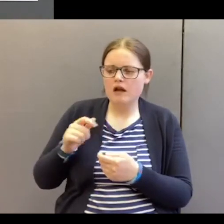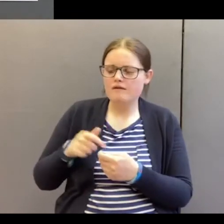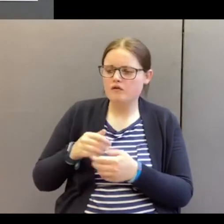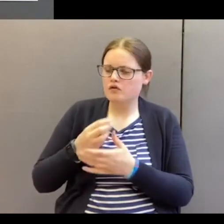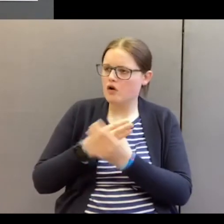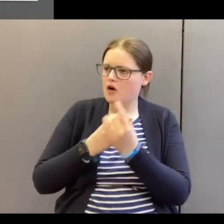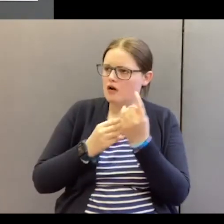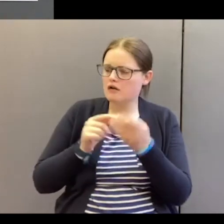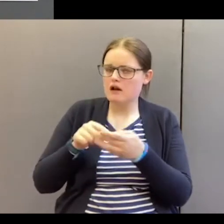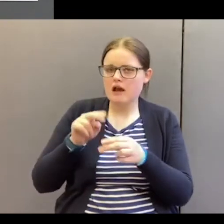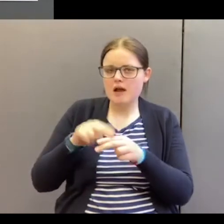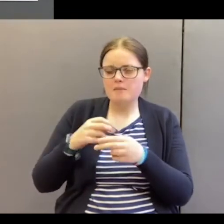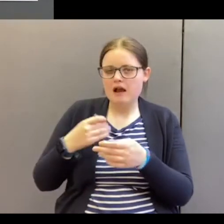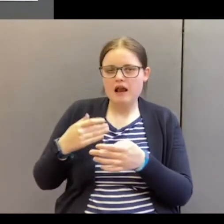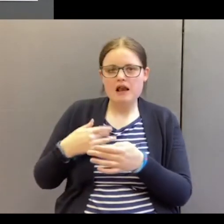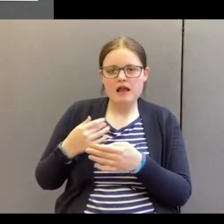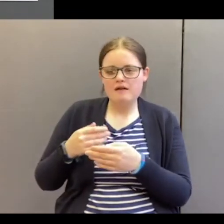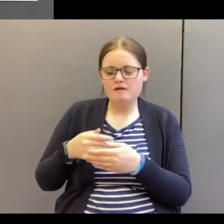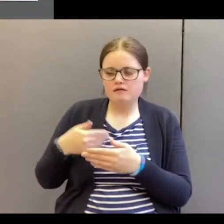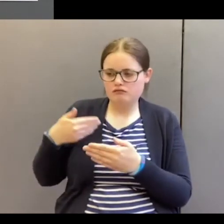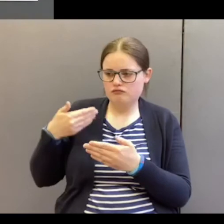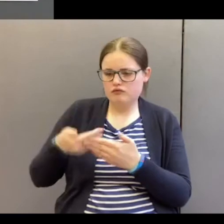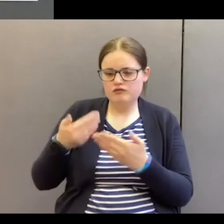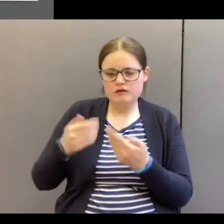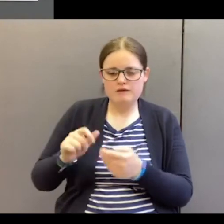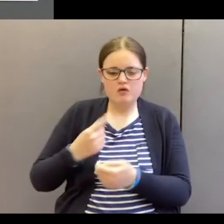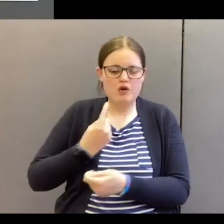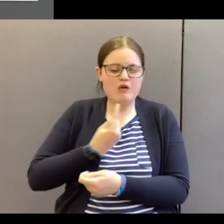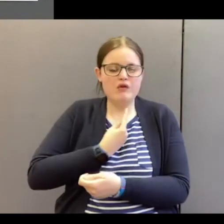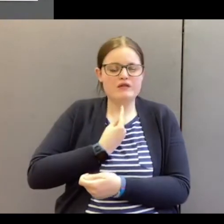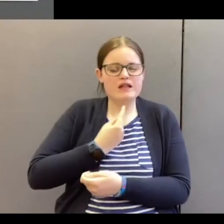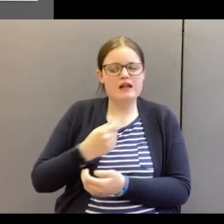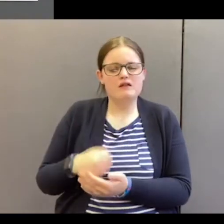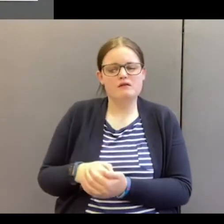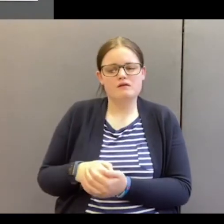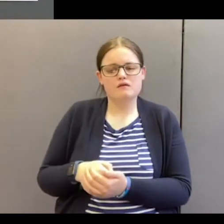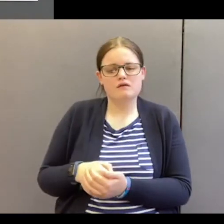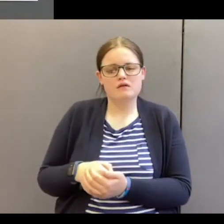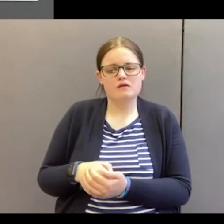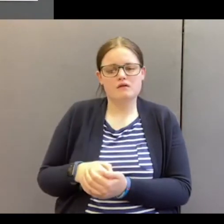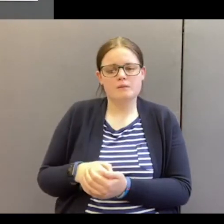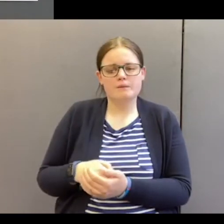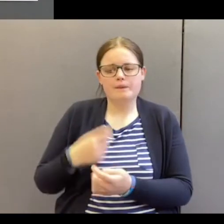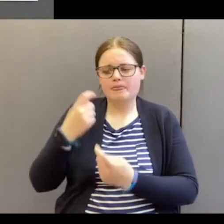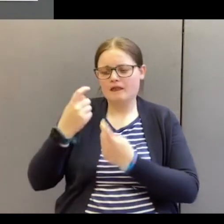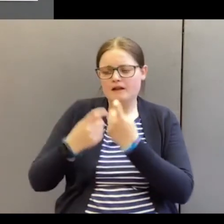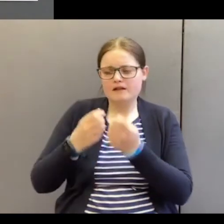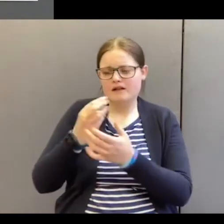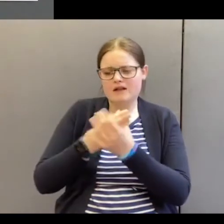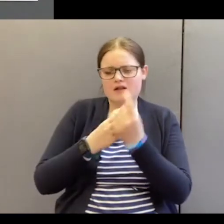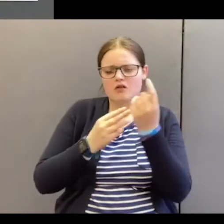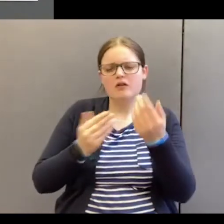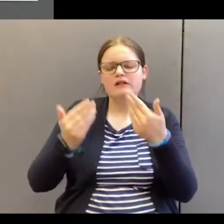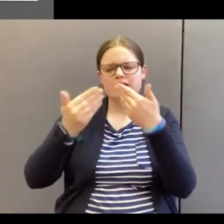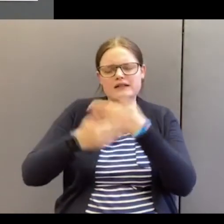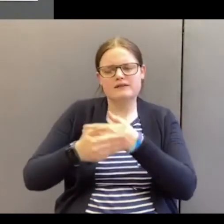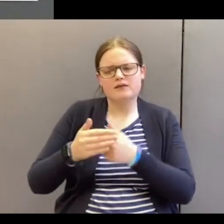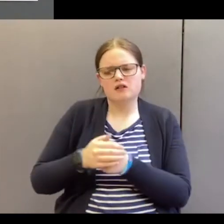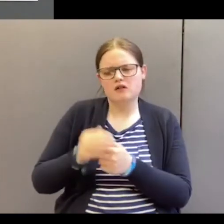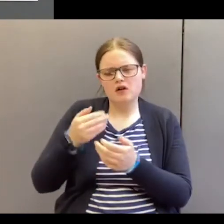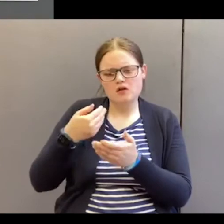If you've lived life up until now for self, seek him tonight, go and